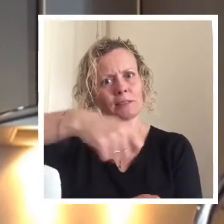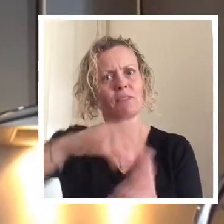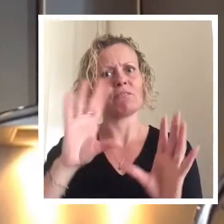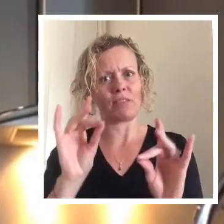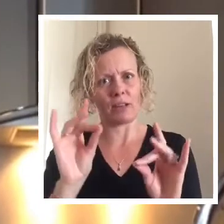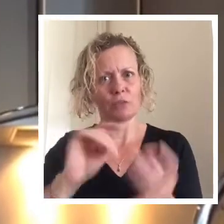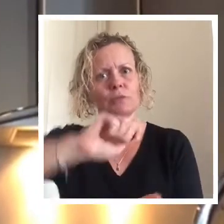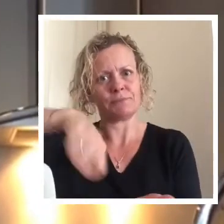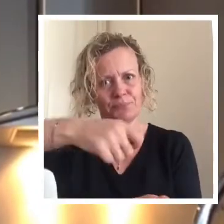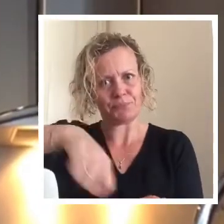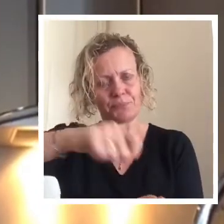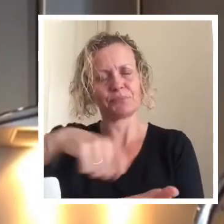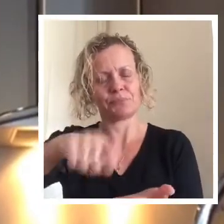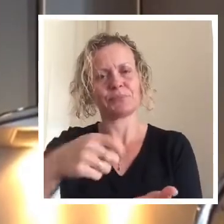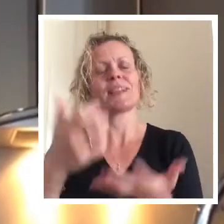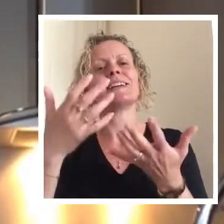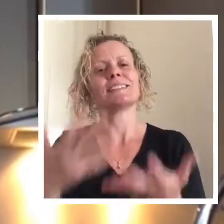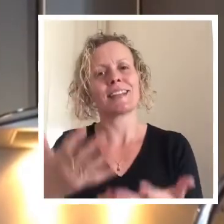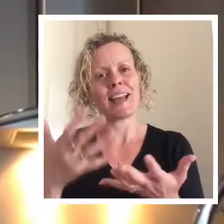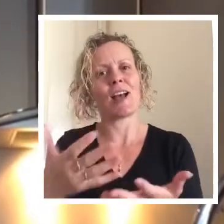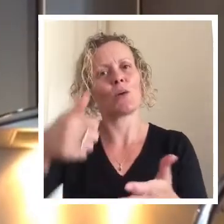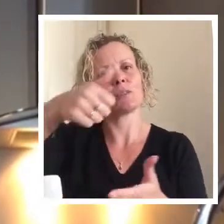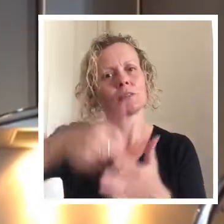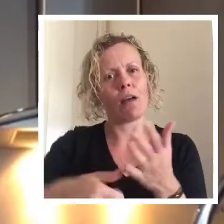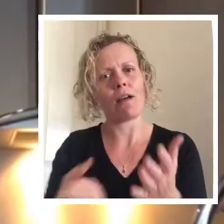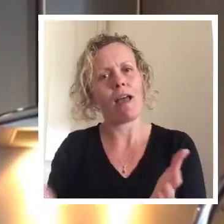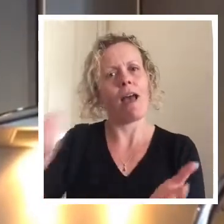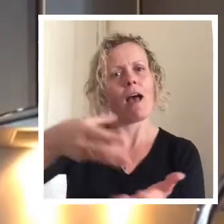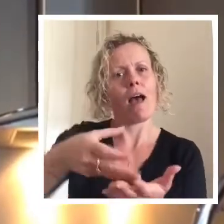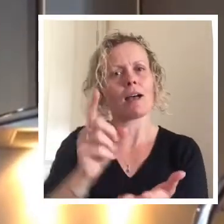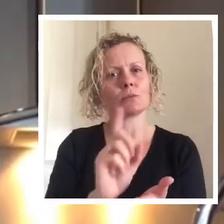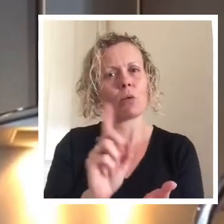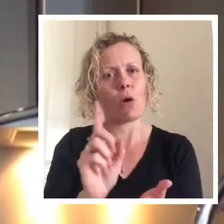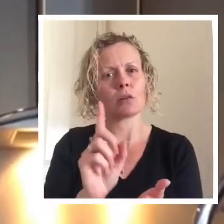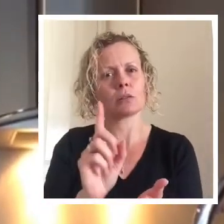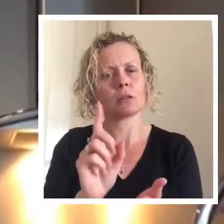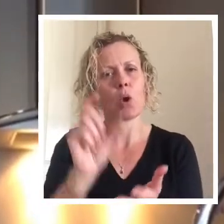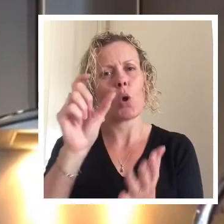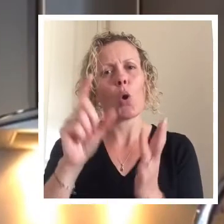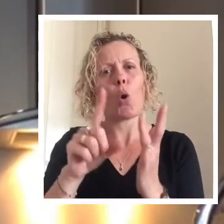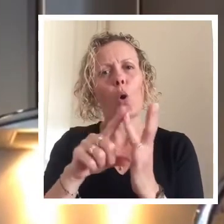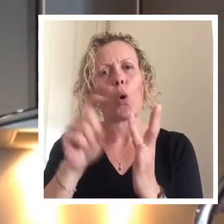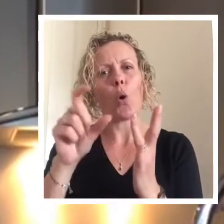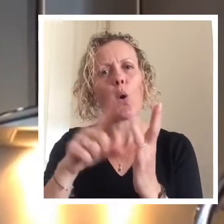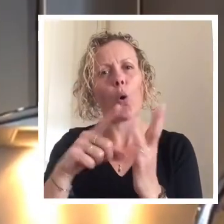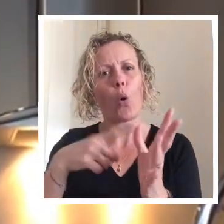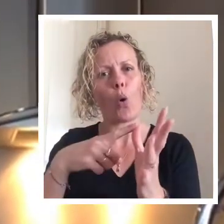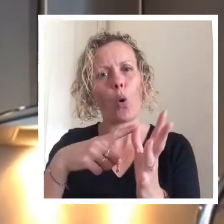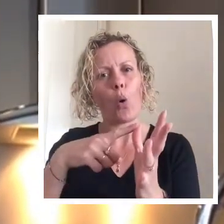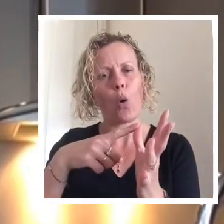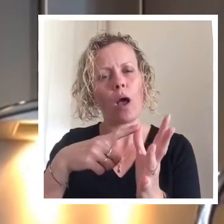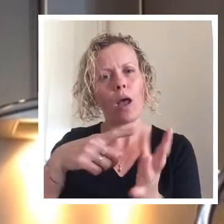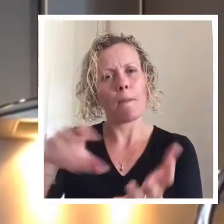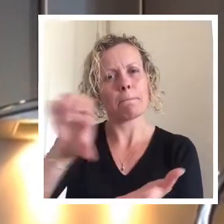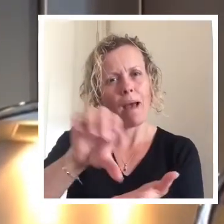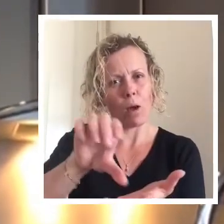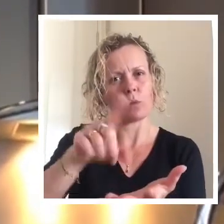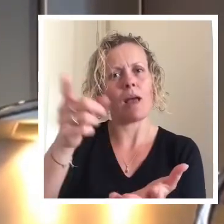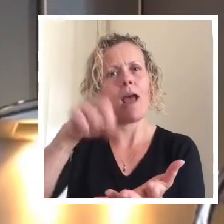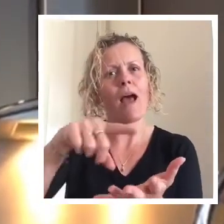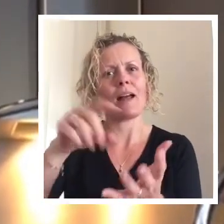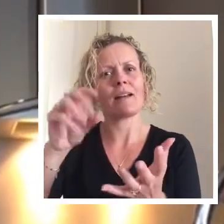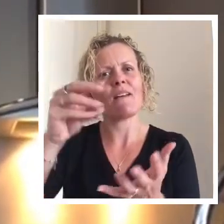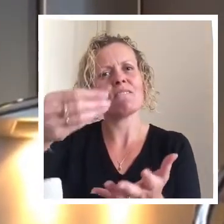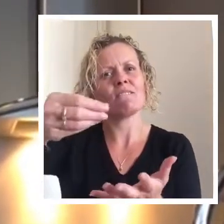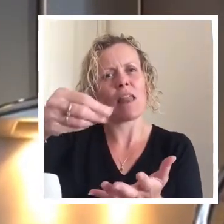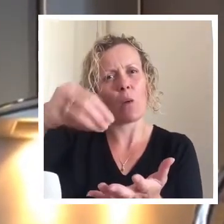mix that in couple of days. We mix that in